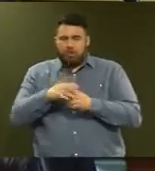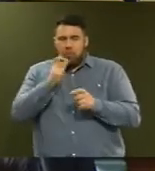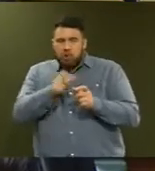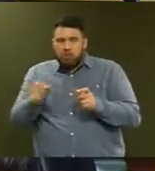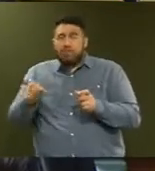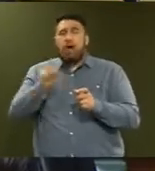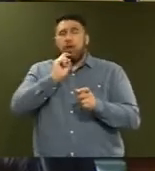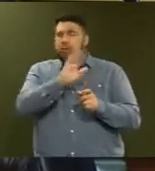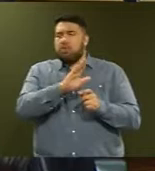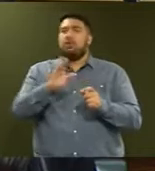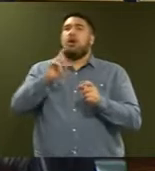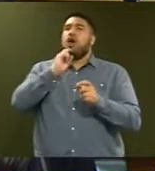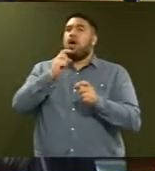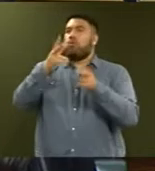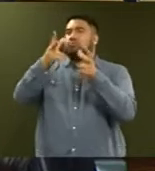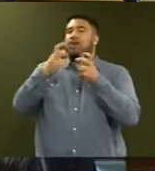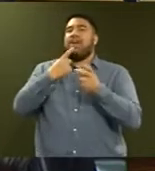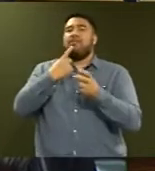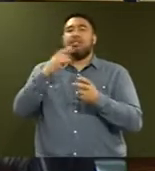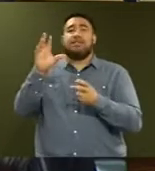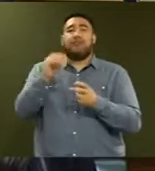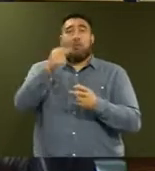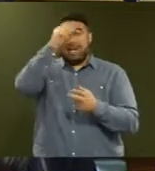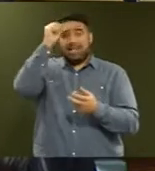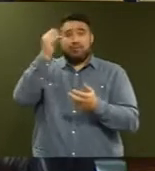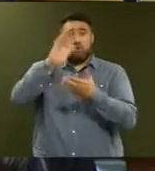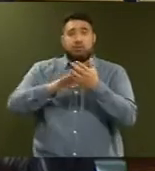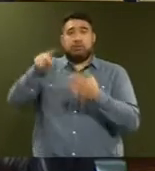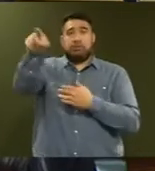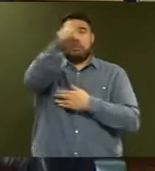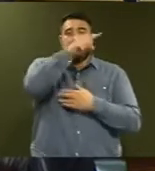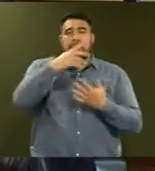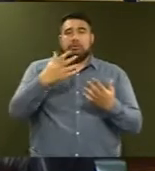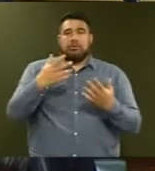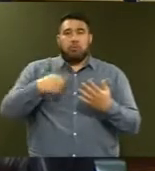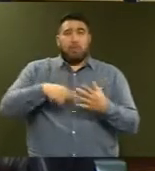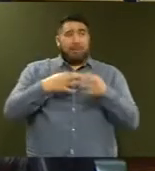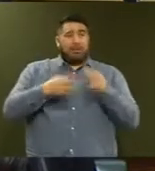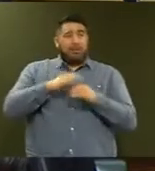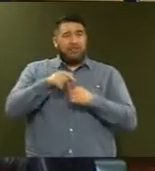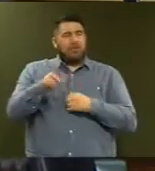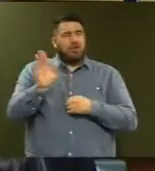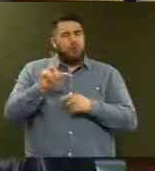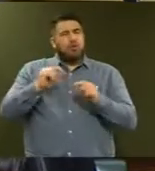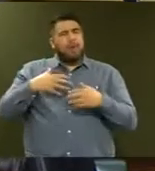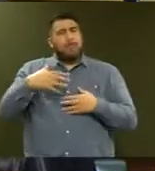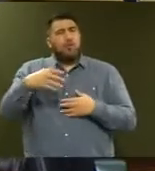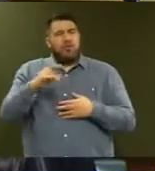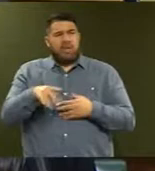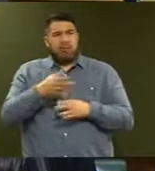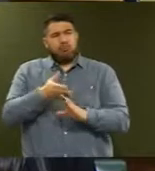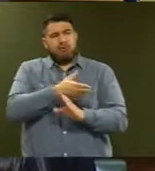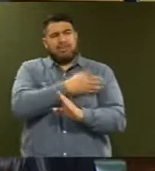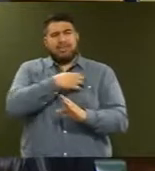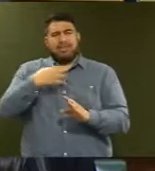experts, Mr Speaker. This is not a political game for us on this side of the House. We are going further than any government has gone before, and we're very proud of it,